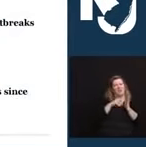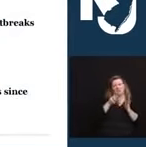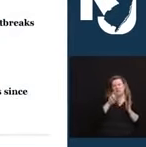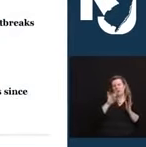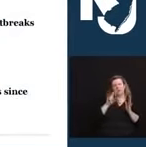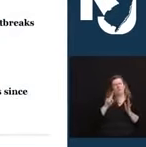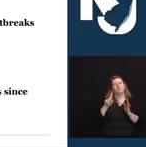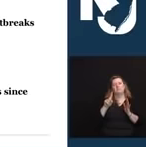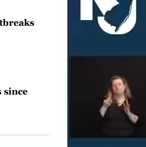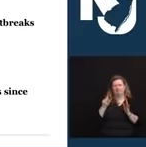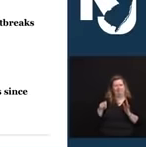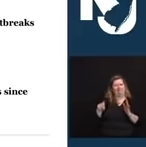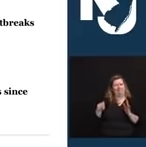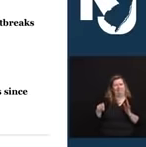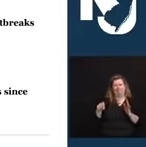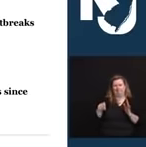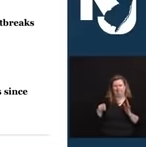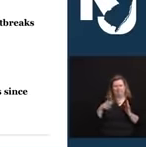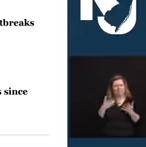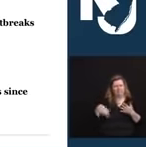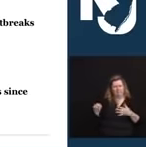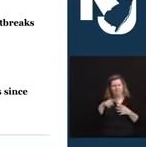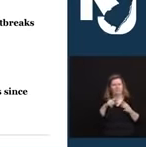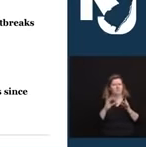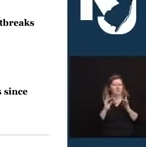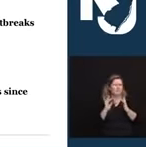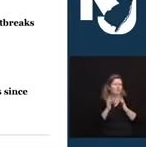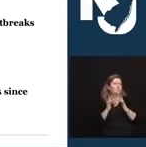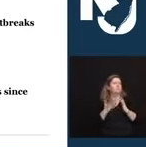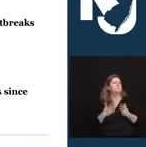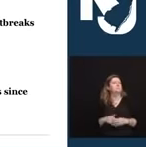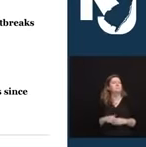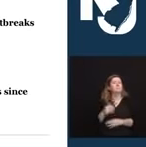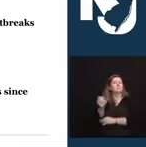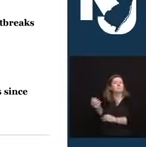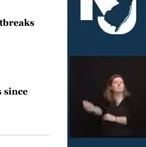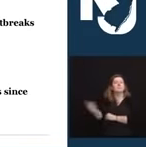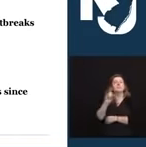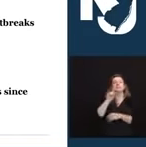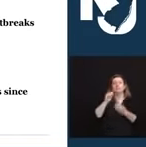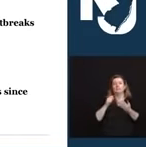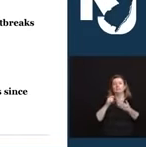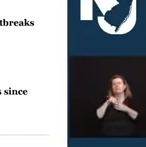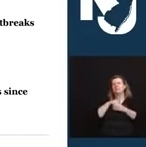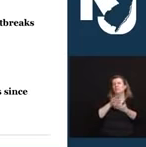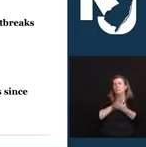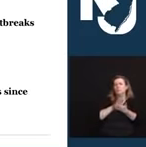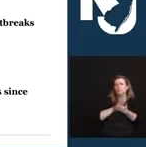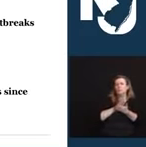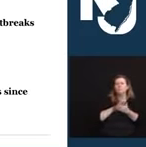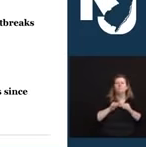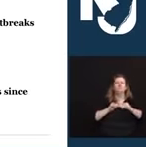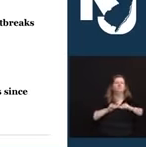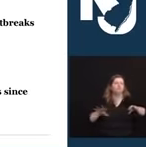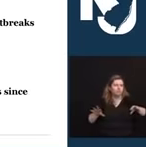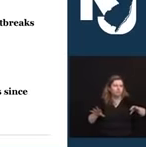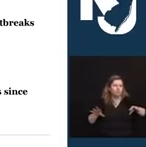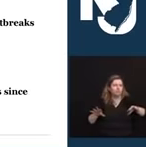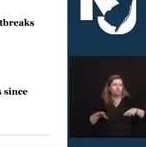data from our schools pertaining to in-school transmissions. You can see seven new confirmed instances, another 31